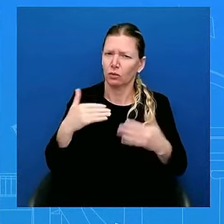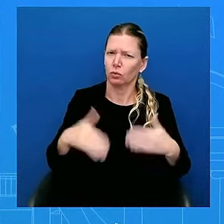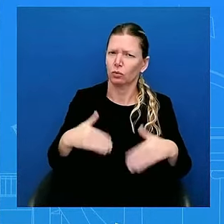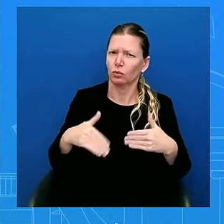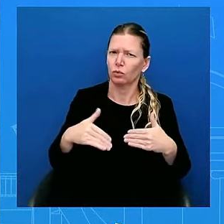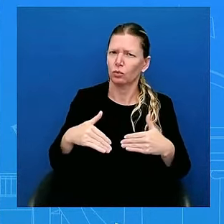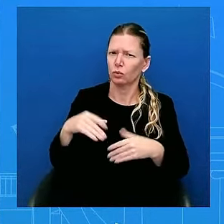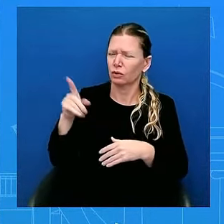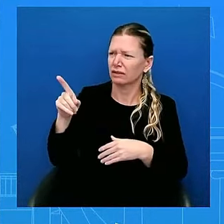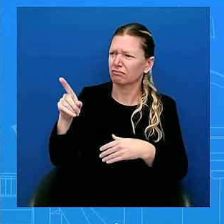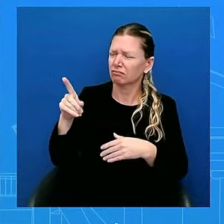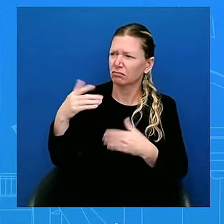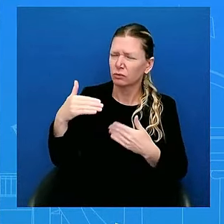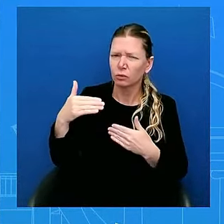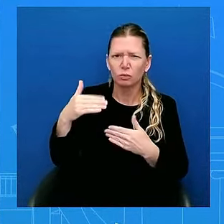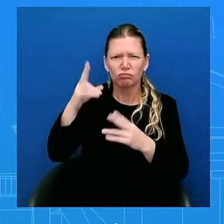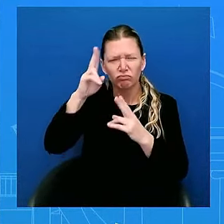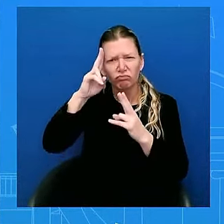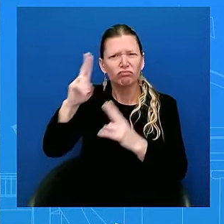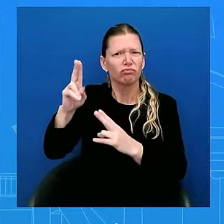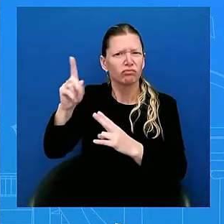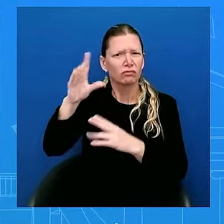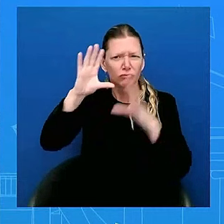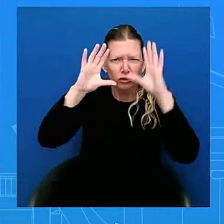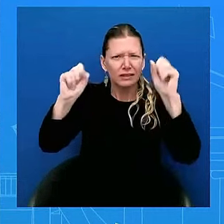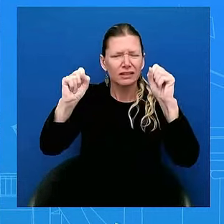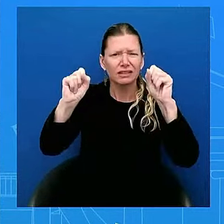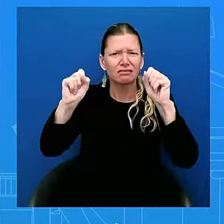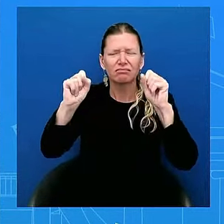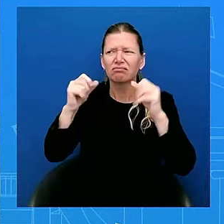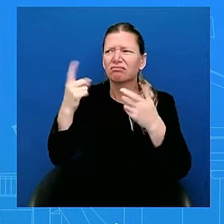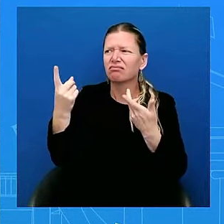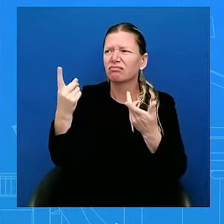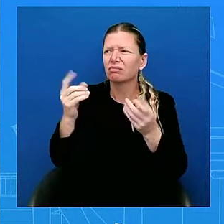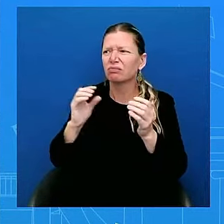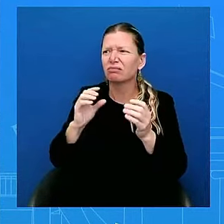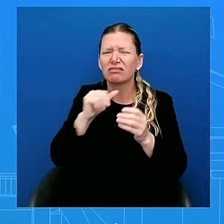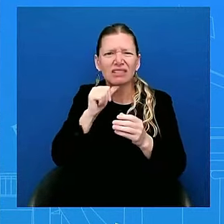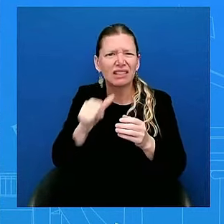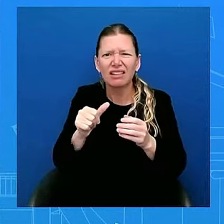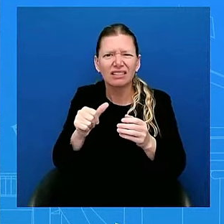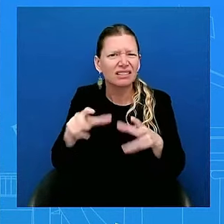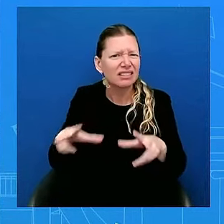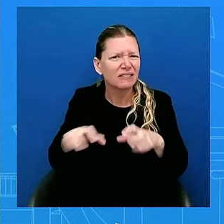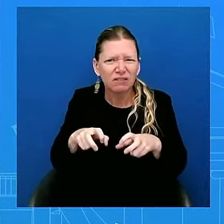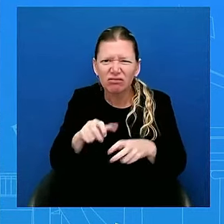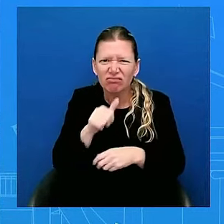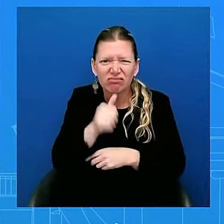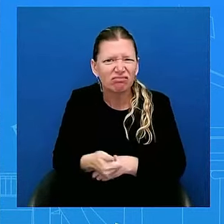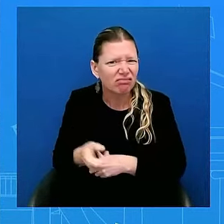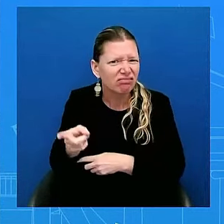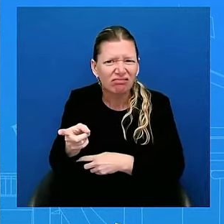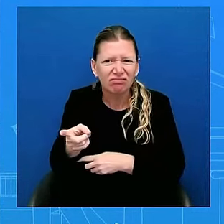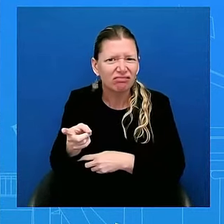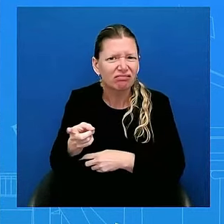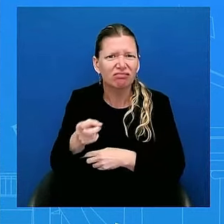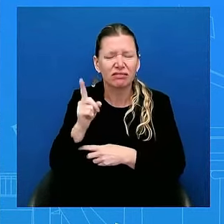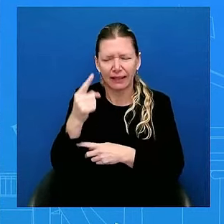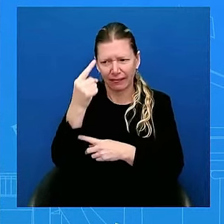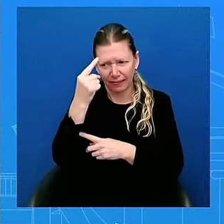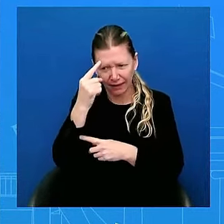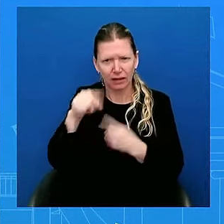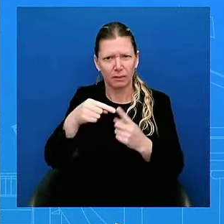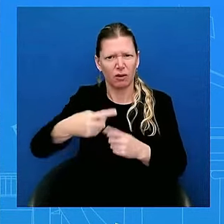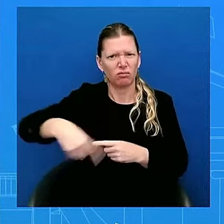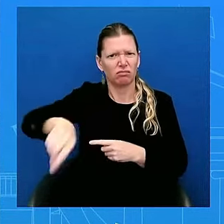is, that he was able to make this decision and say, it is not about me. It is about the American people. It is about